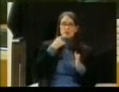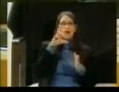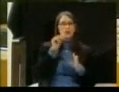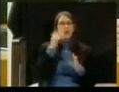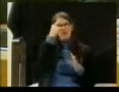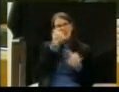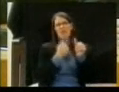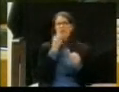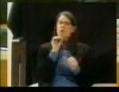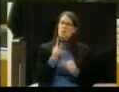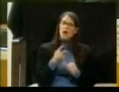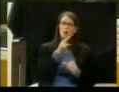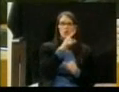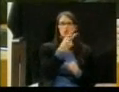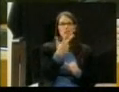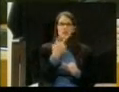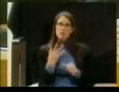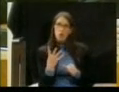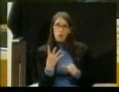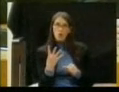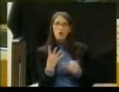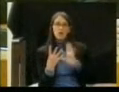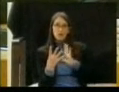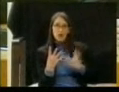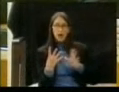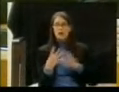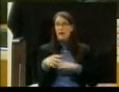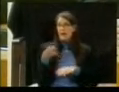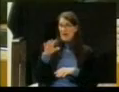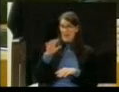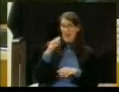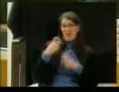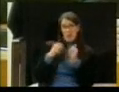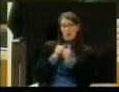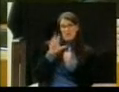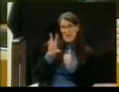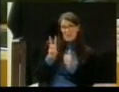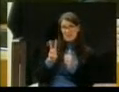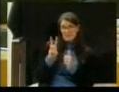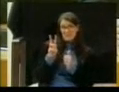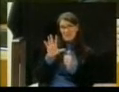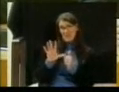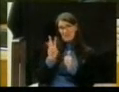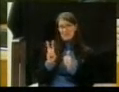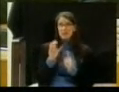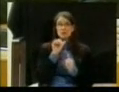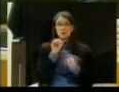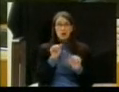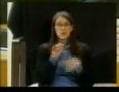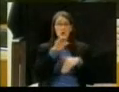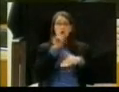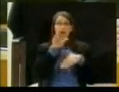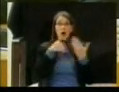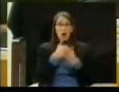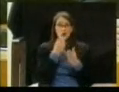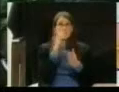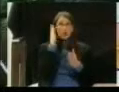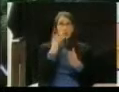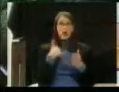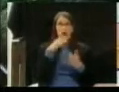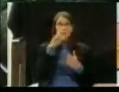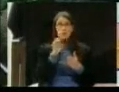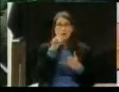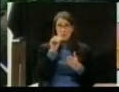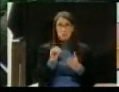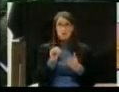five and six, so it's possible not all 12 would need to have a redo. Is that correct? That's right. And that's the way I see it, and that's the way I interpret the law.